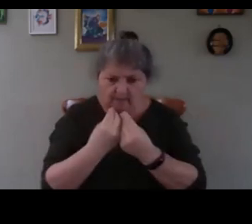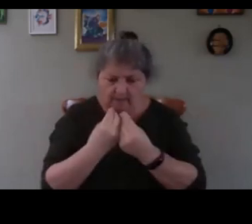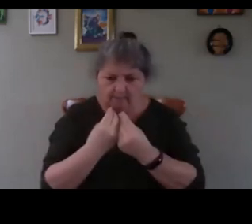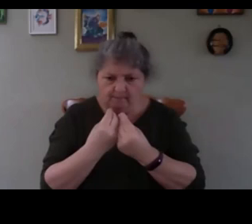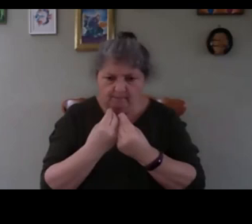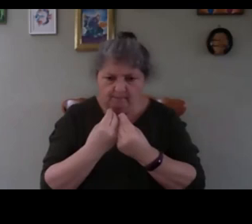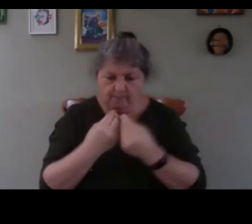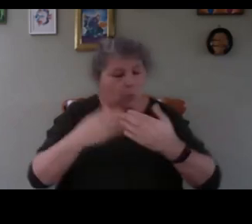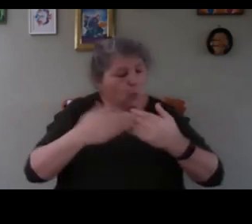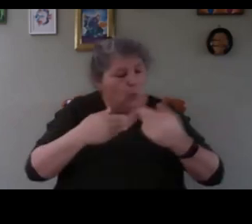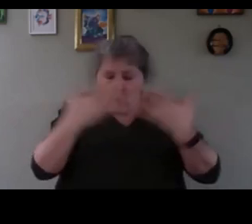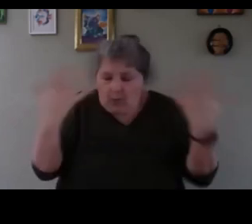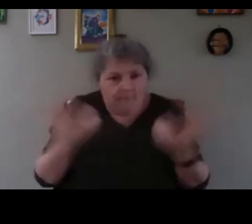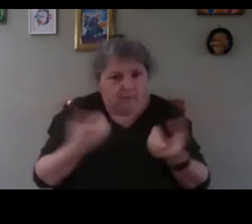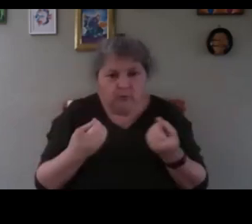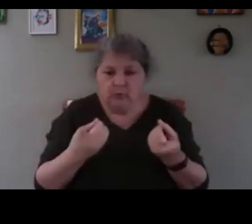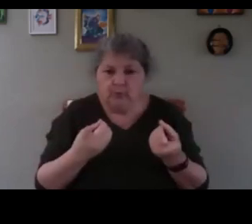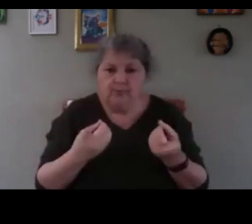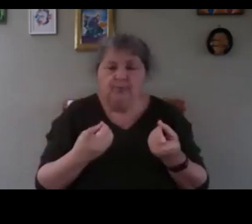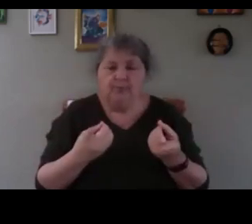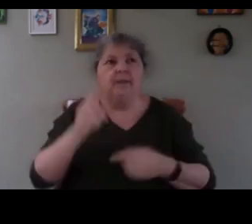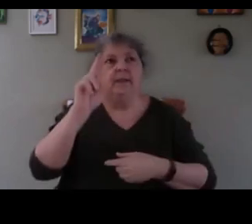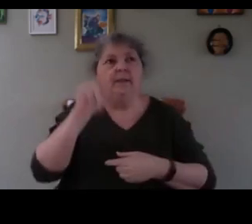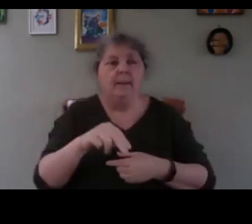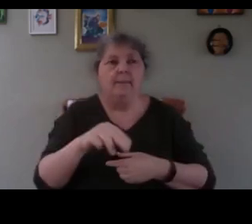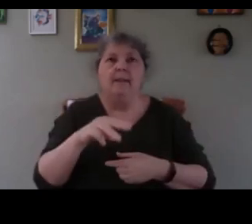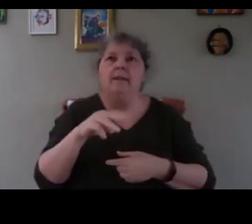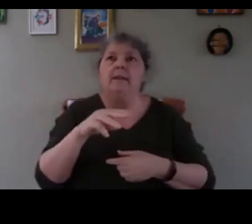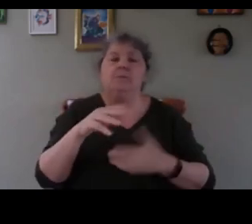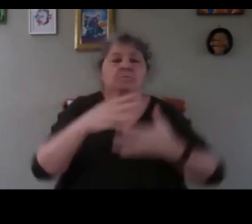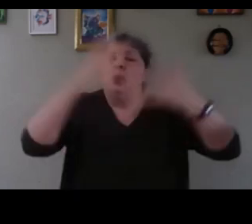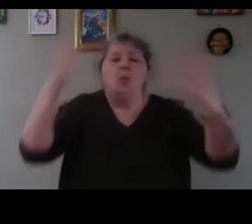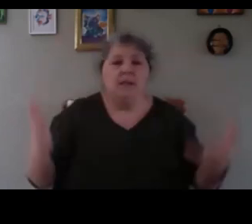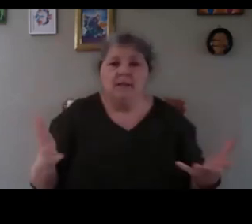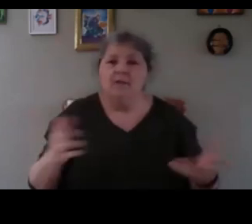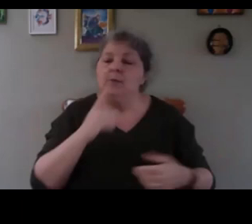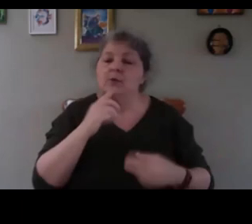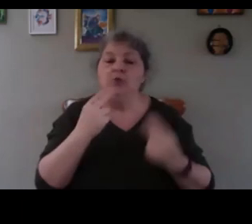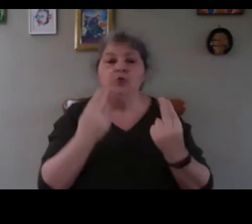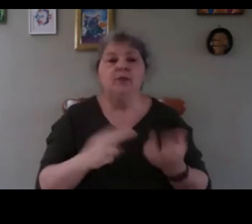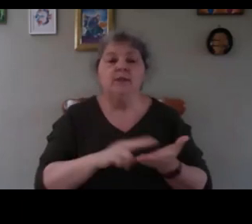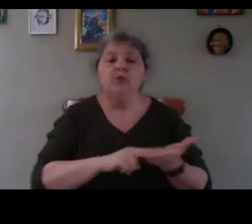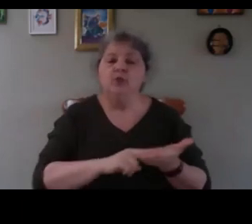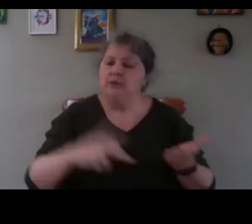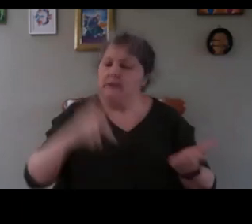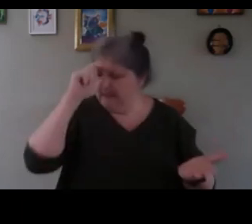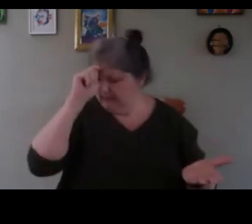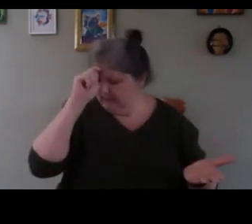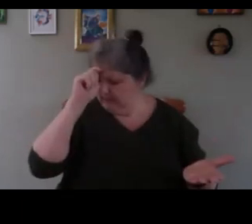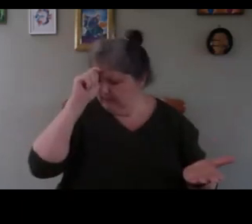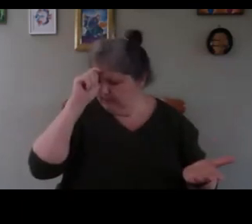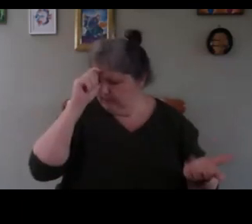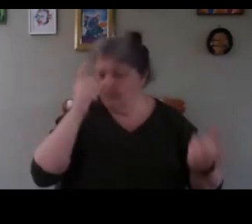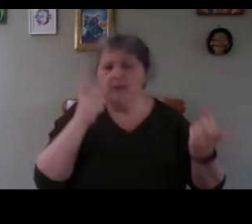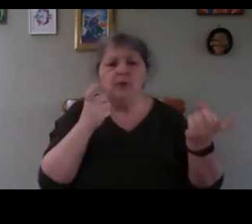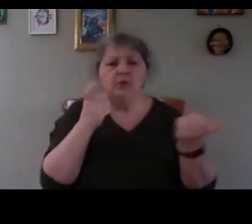whatever you do it could be micro green it could be whatever but you need to use it I think so you will